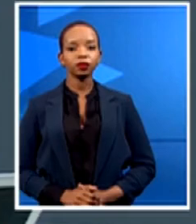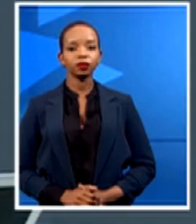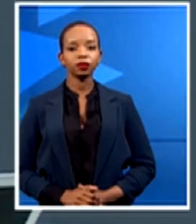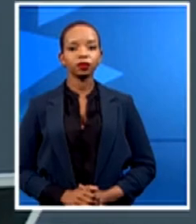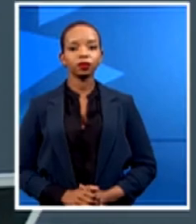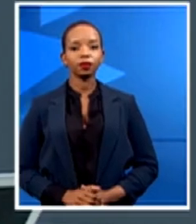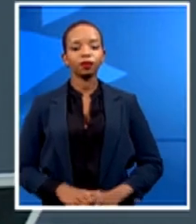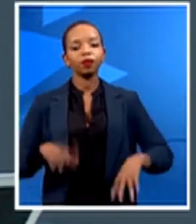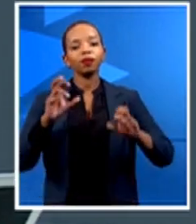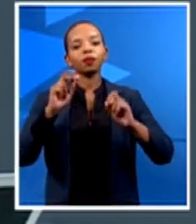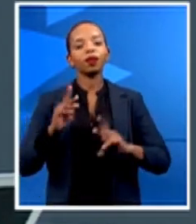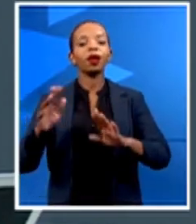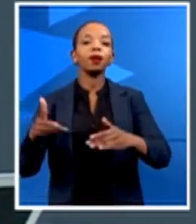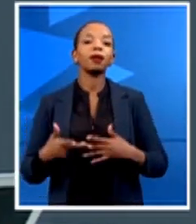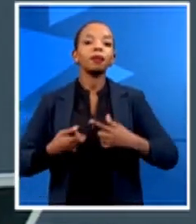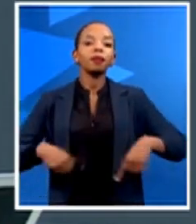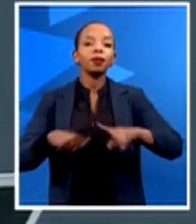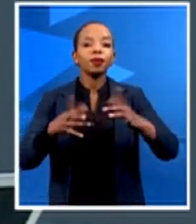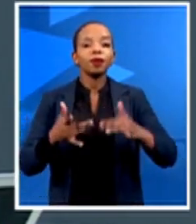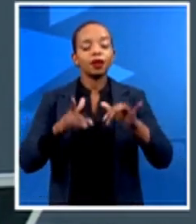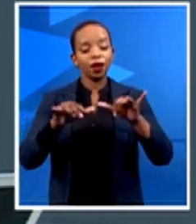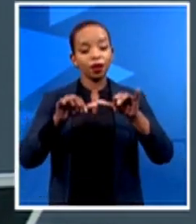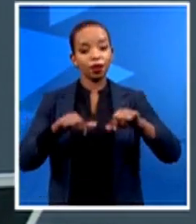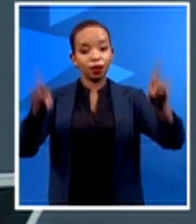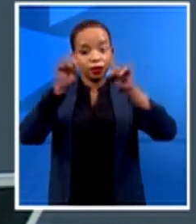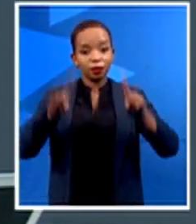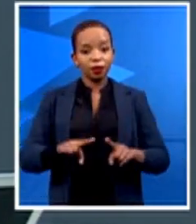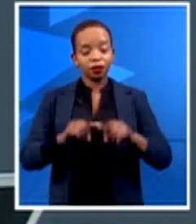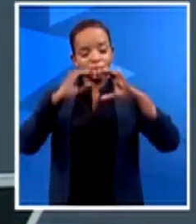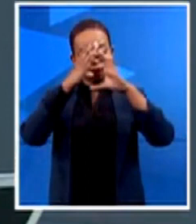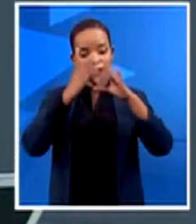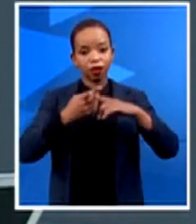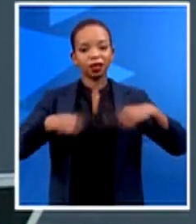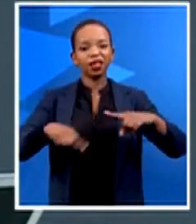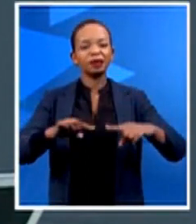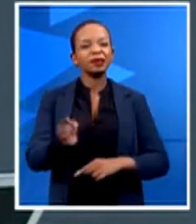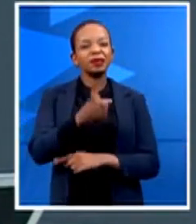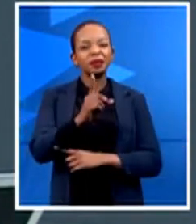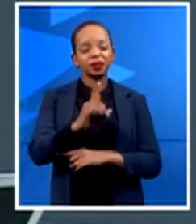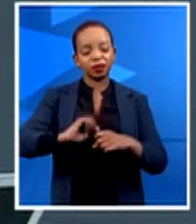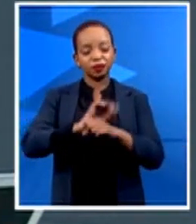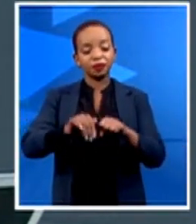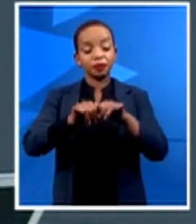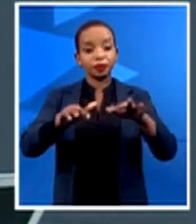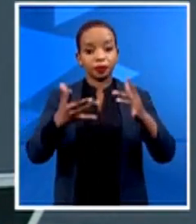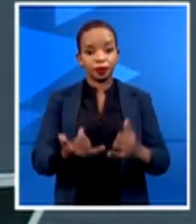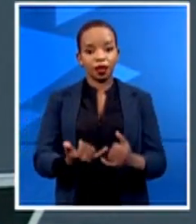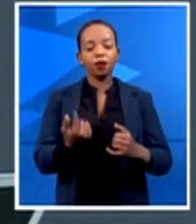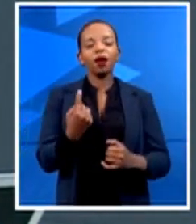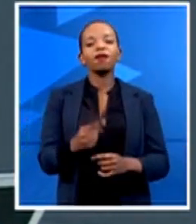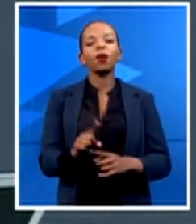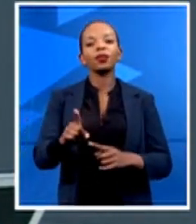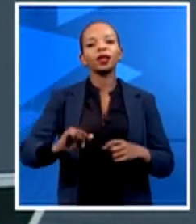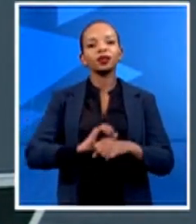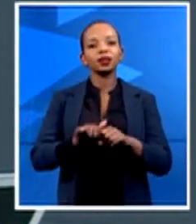We'll focus on the impact of COVID-19 on society and want to look at the flip side of the pandemic and what technologies are